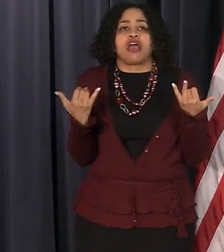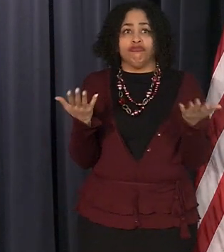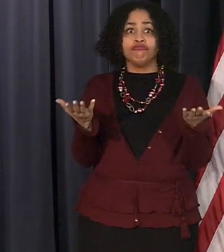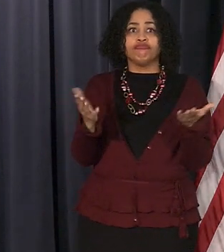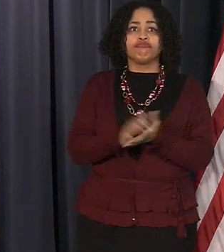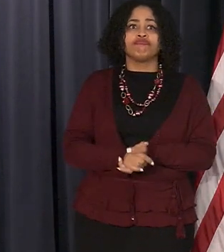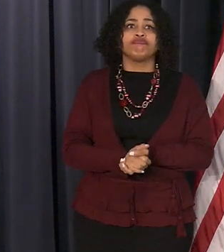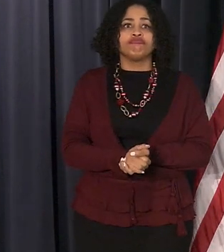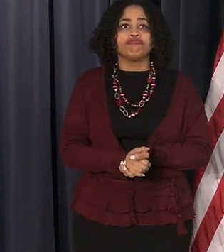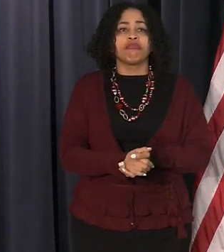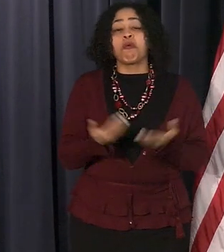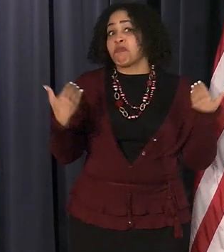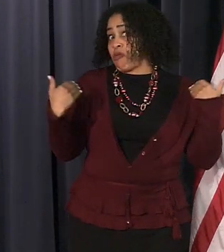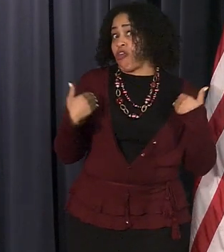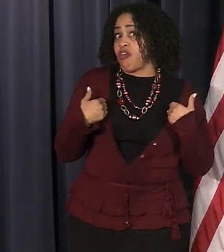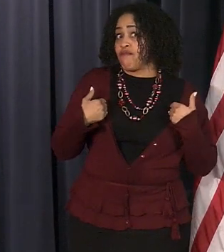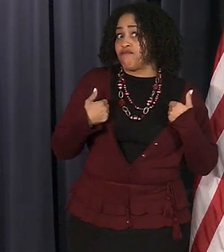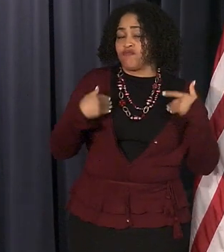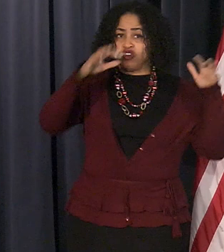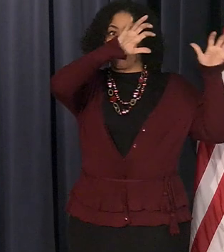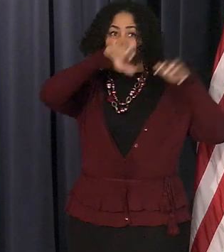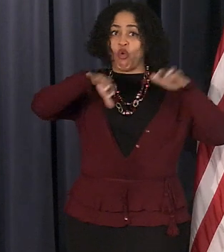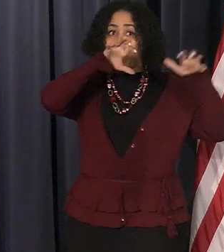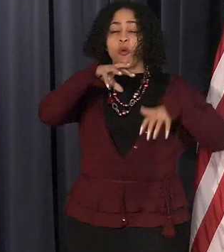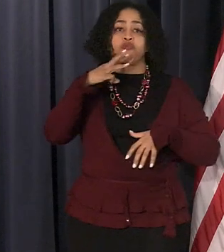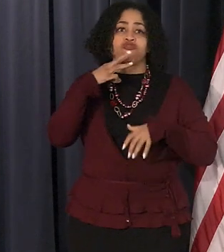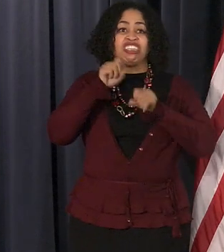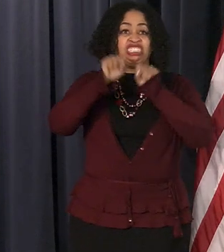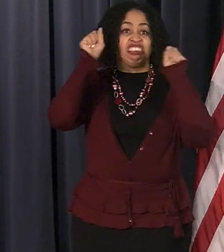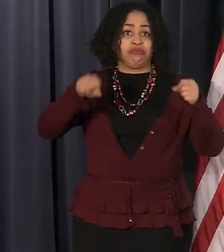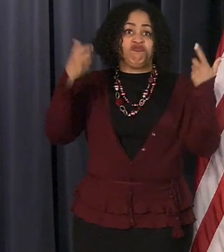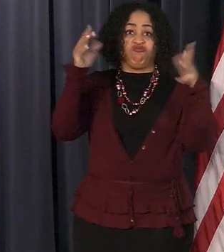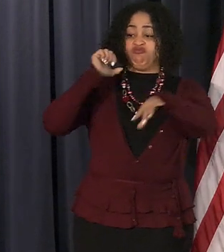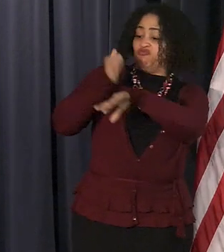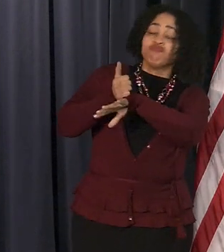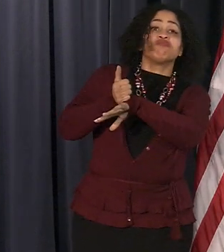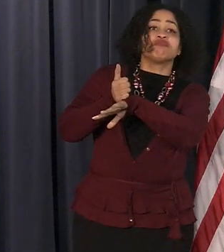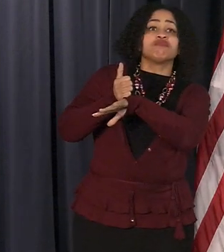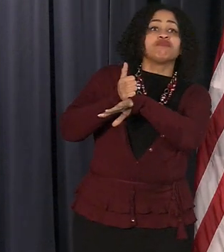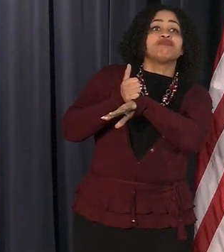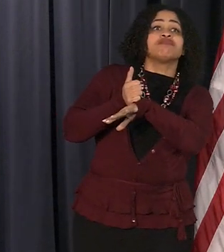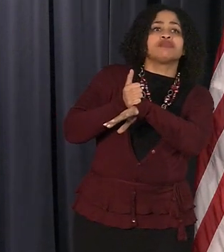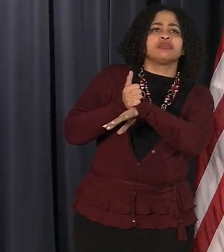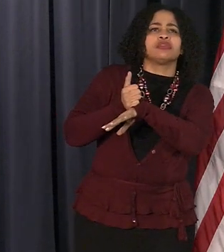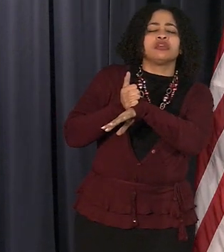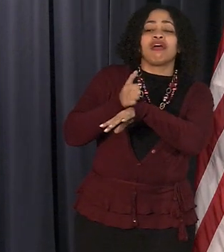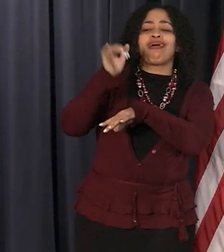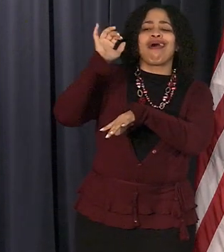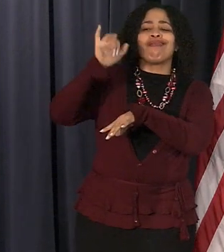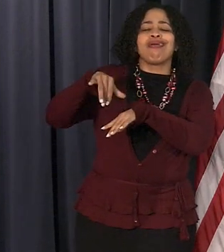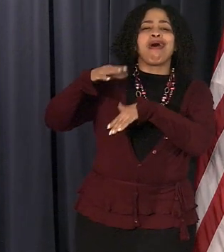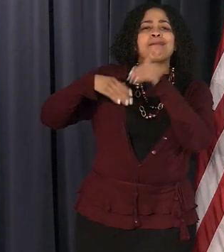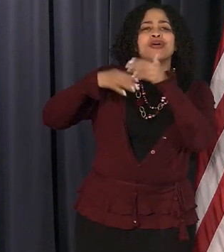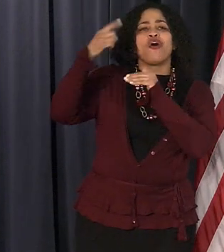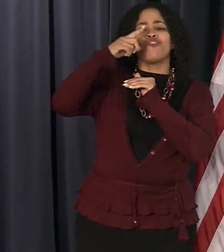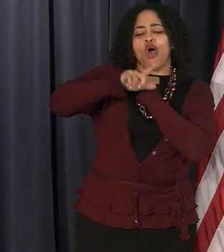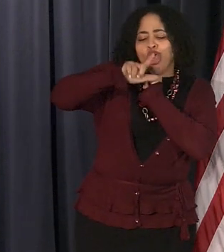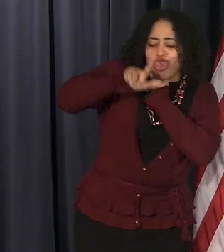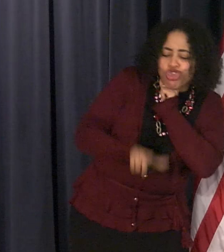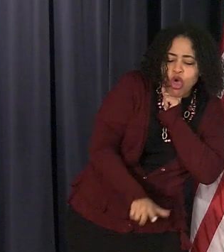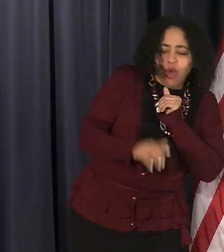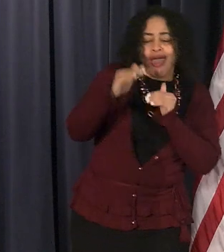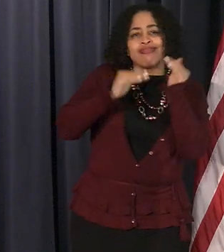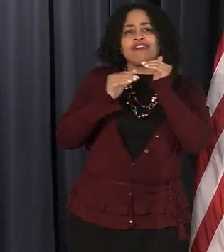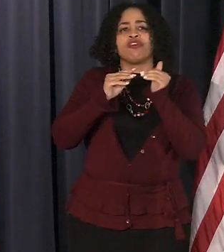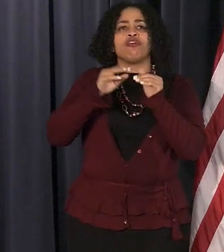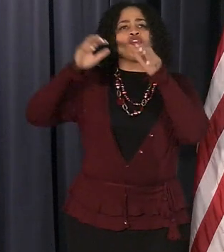a stormwater system that is built for a lower level of rain